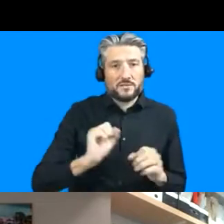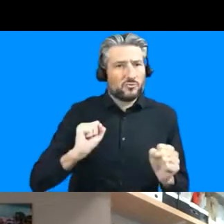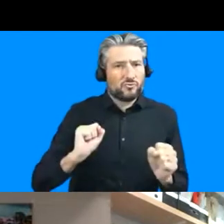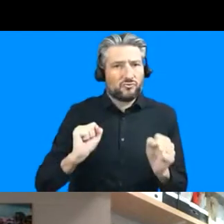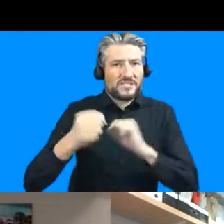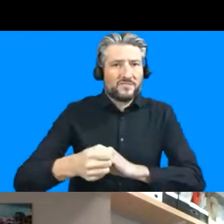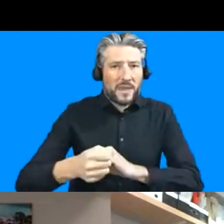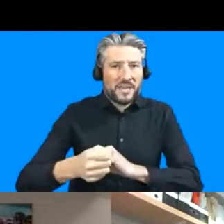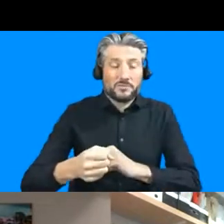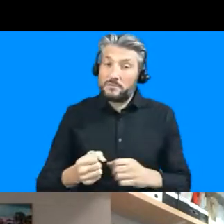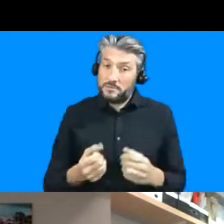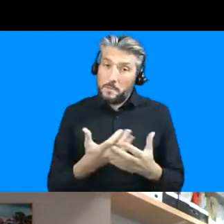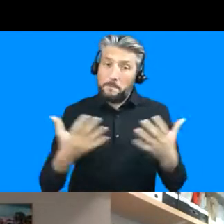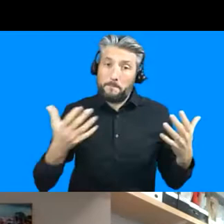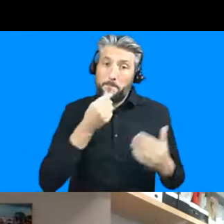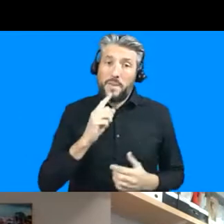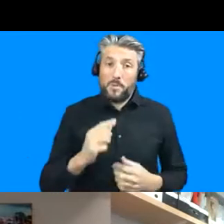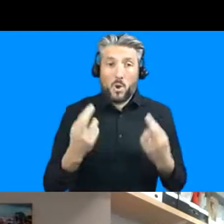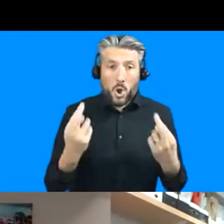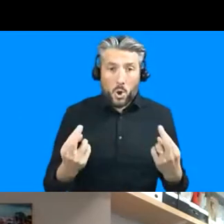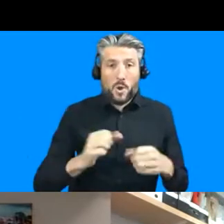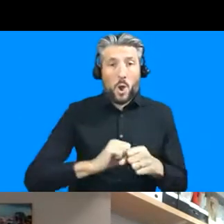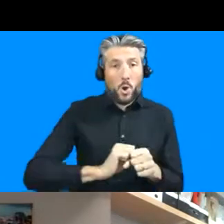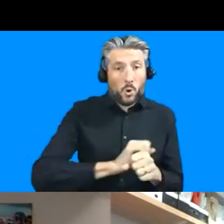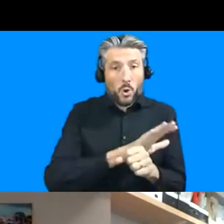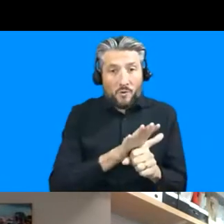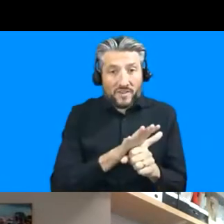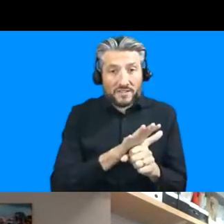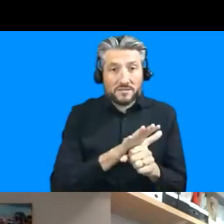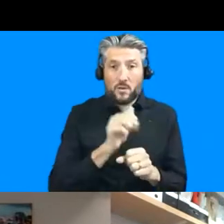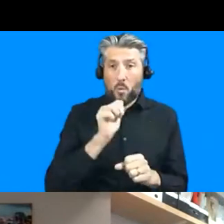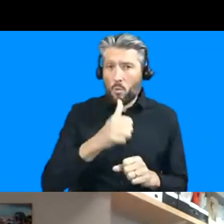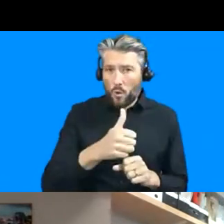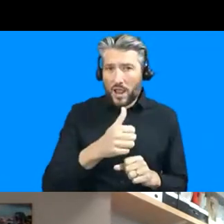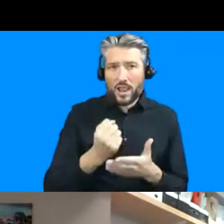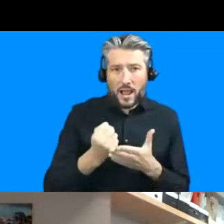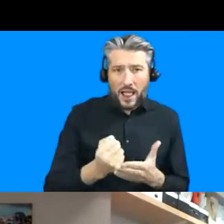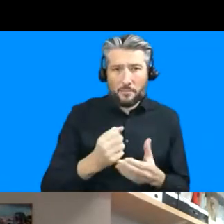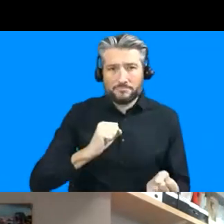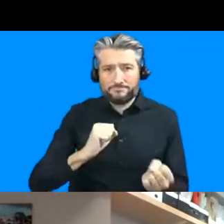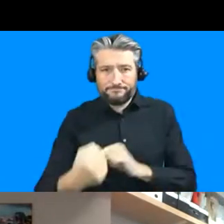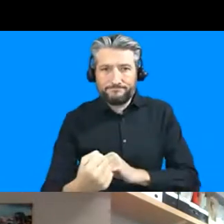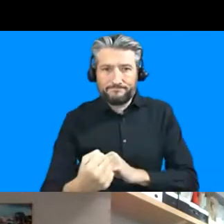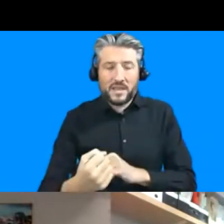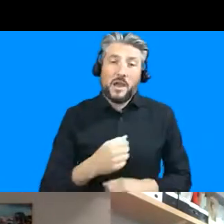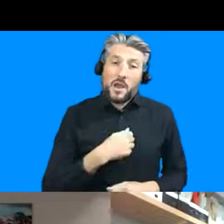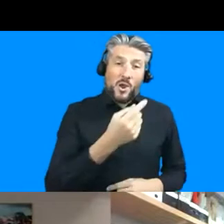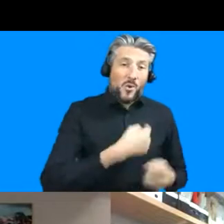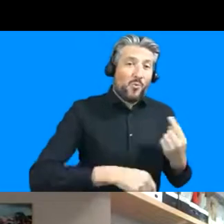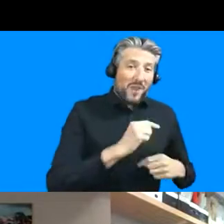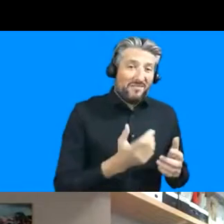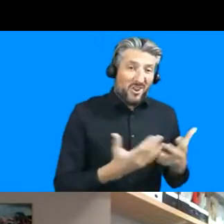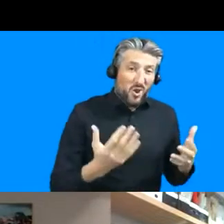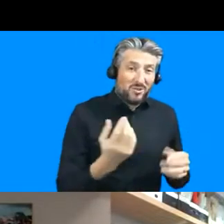a turning point um and we've had lots of discussion amongst ourselves about how realistic some of that is but i think